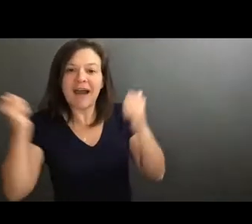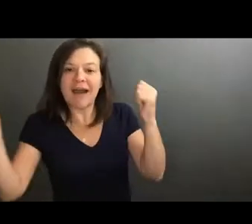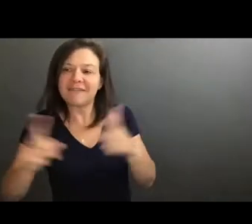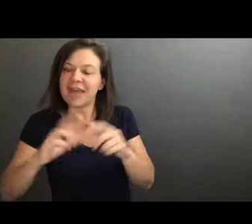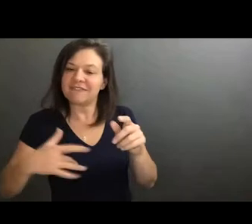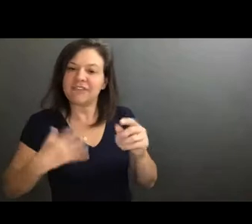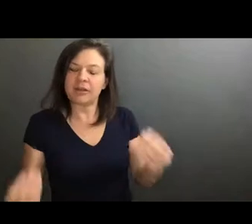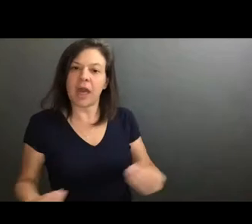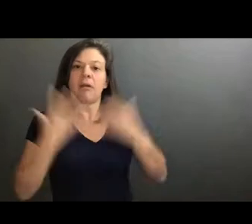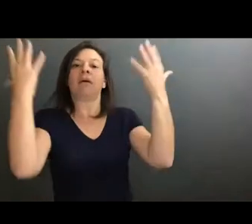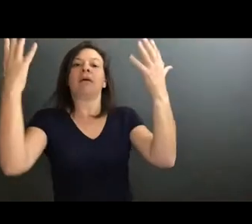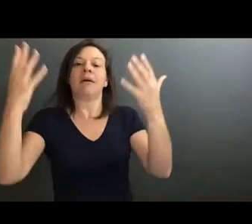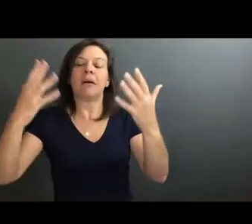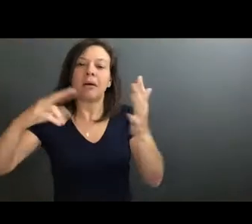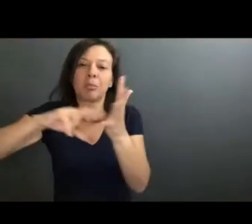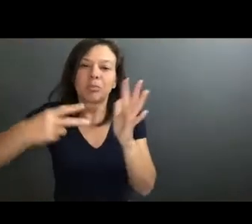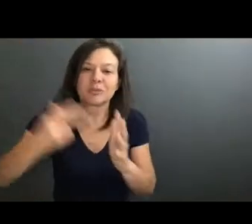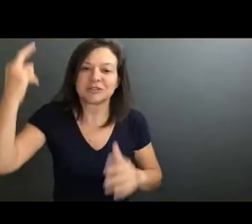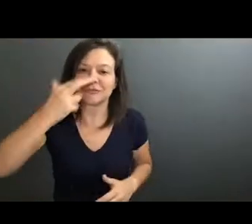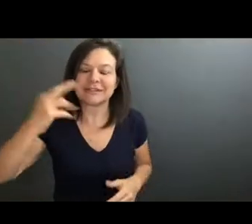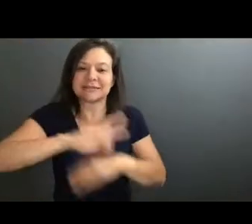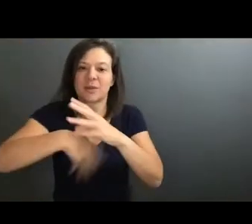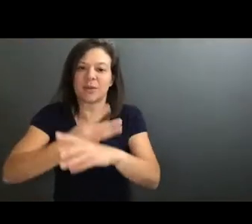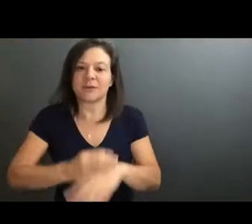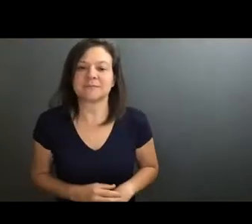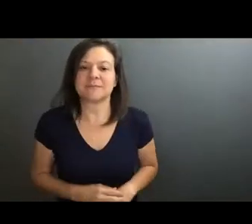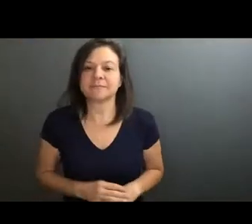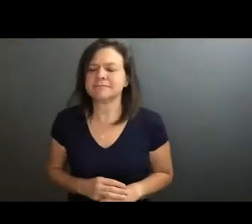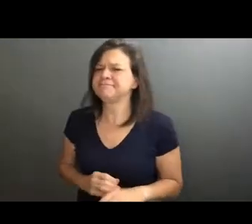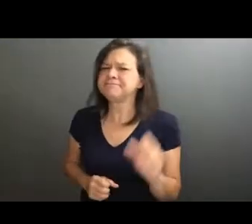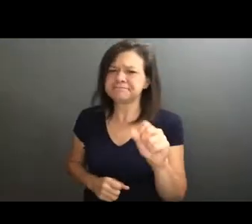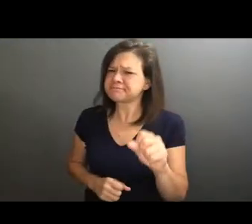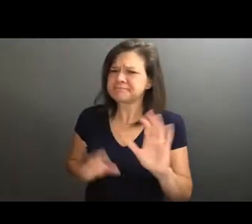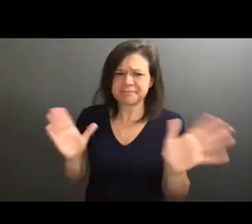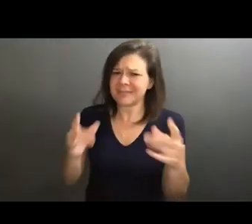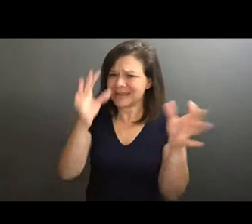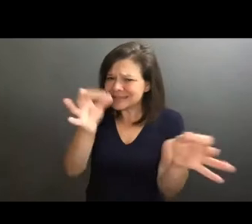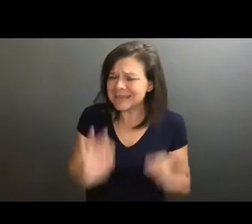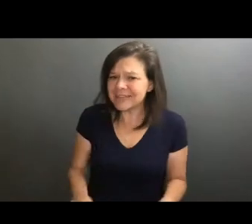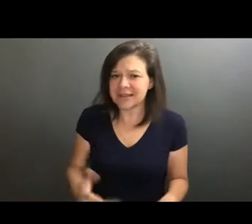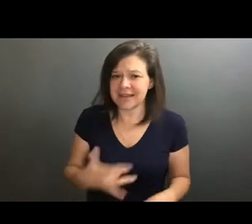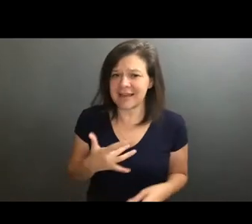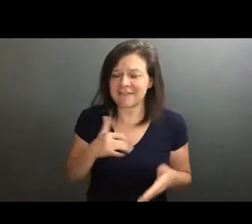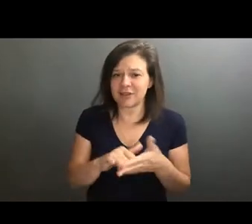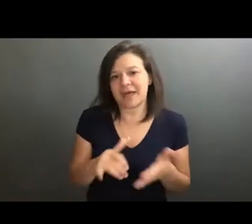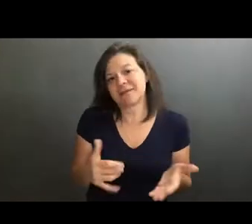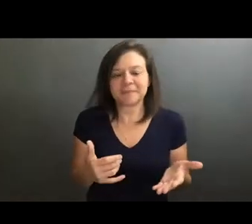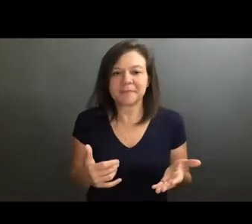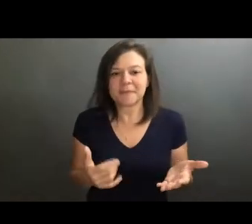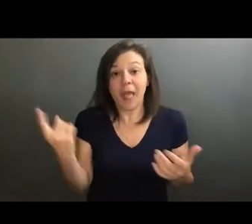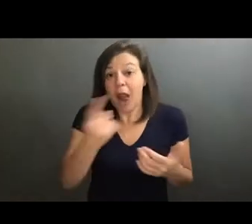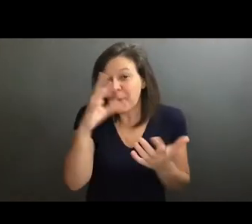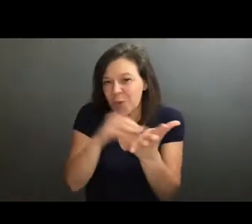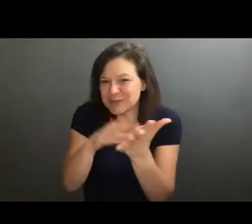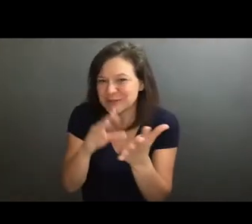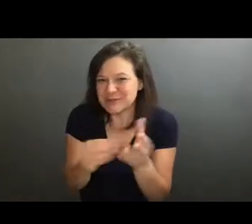and purposeful in the world, you know? No, definitely. And I feel that, I mean, I'm still, again, always learning